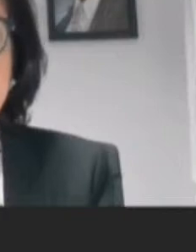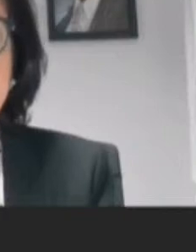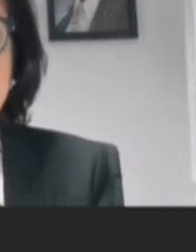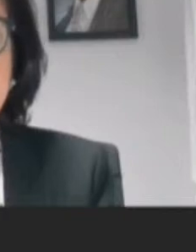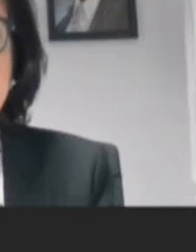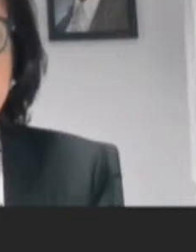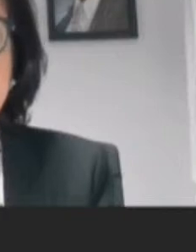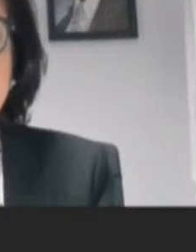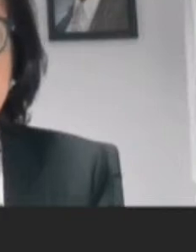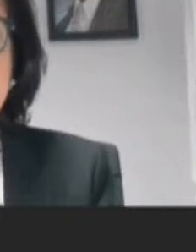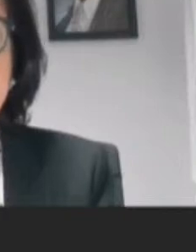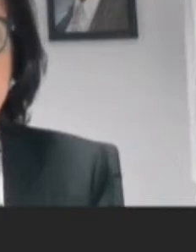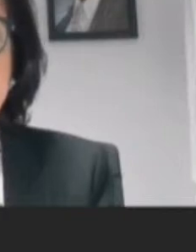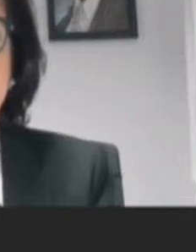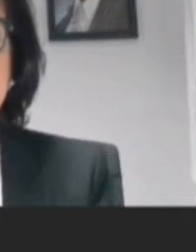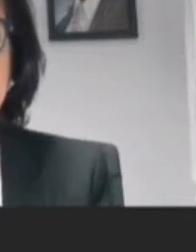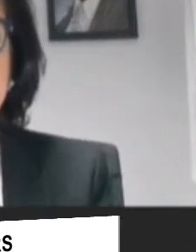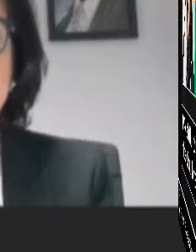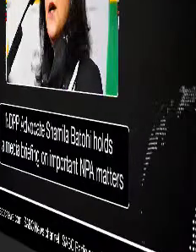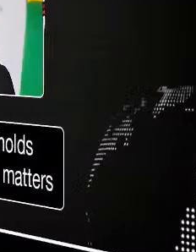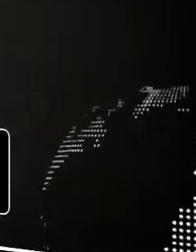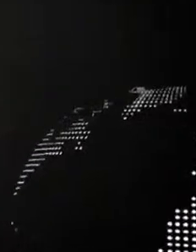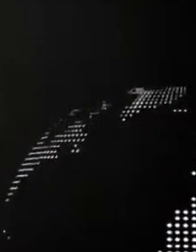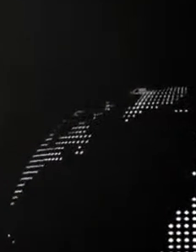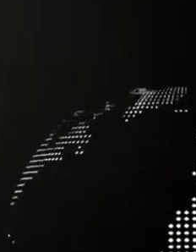briefing for today enjoy the rest of the day